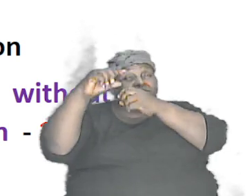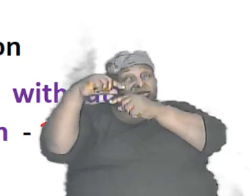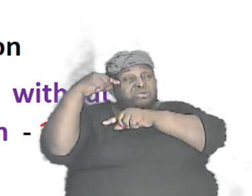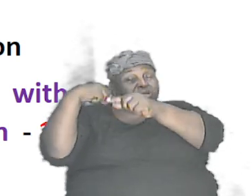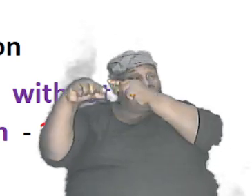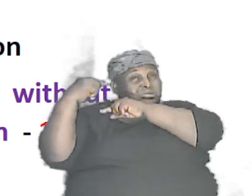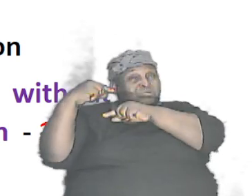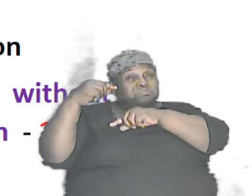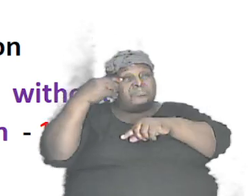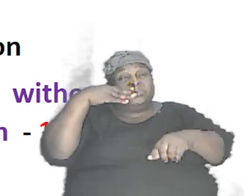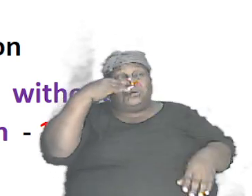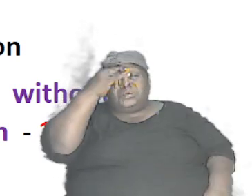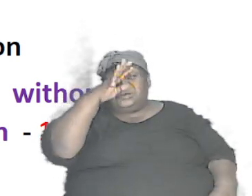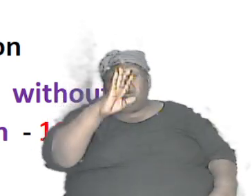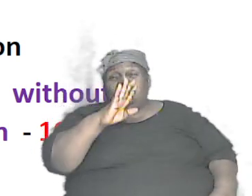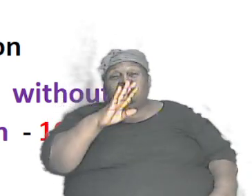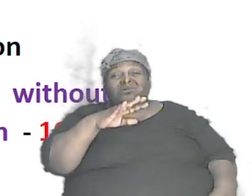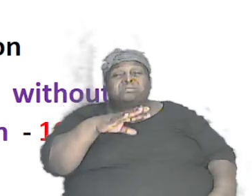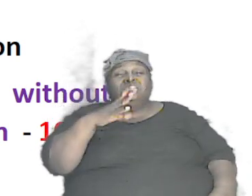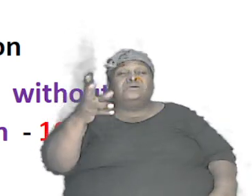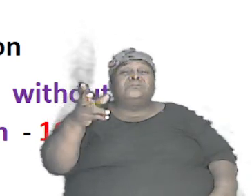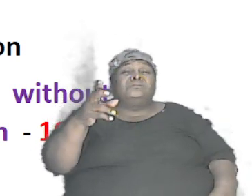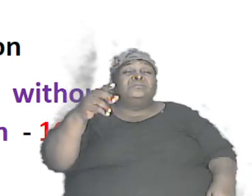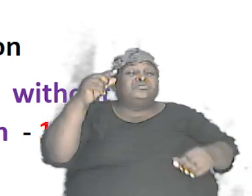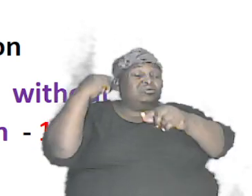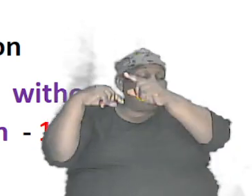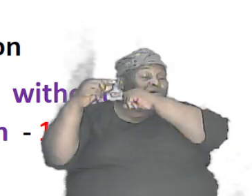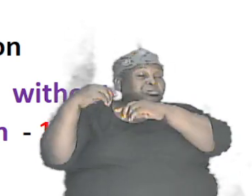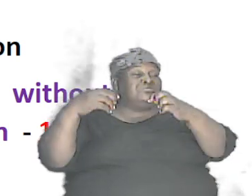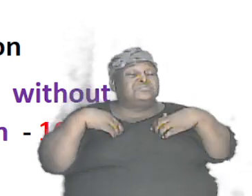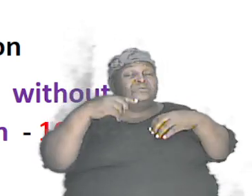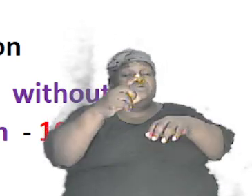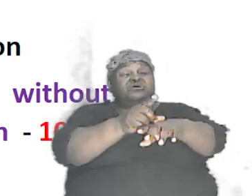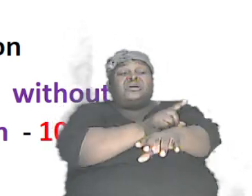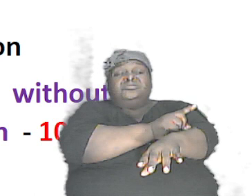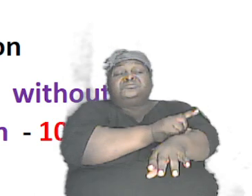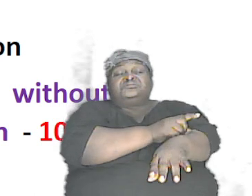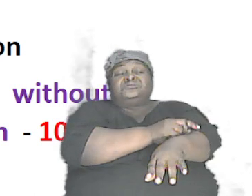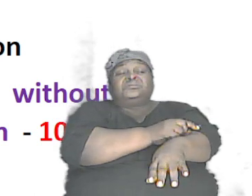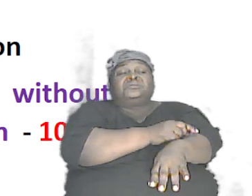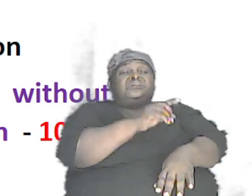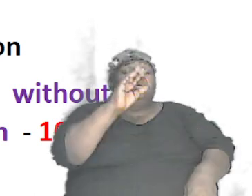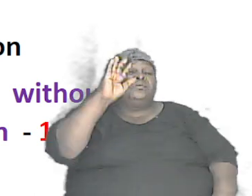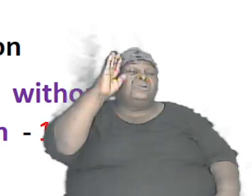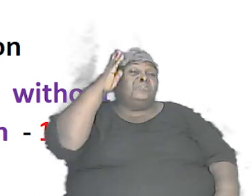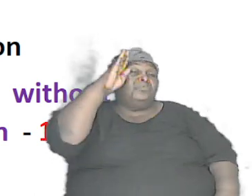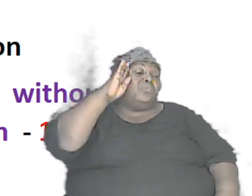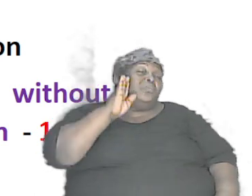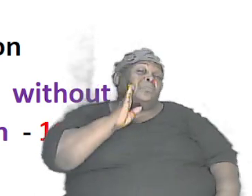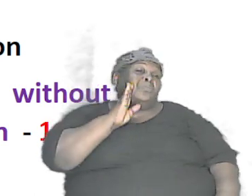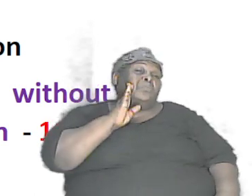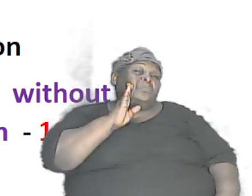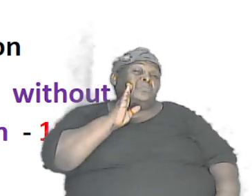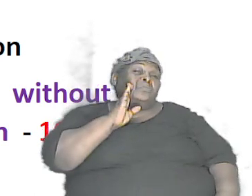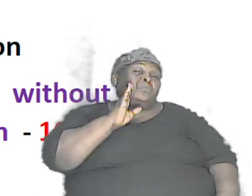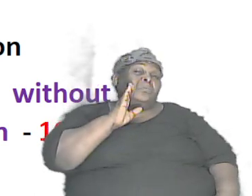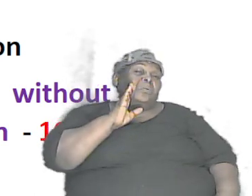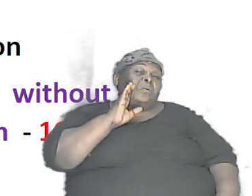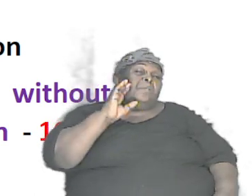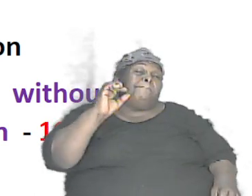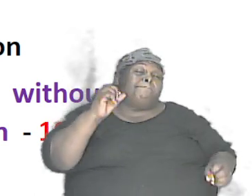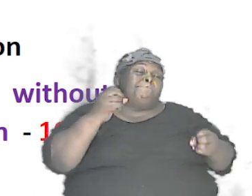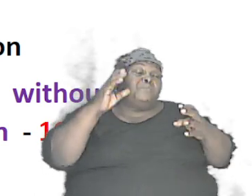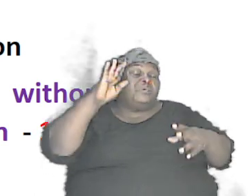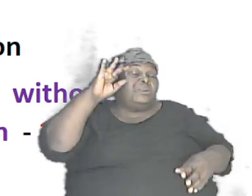some genes they were genes that had dark skin lighter skin much lighter